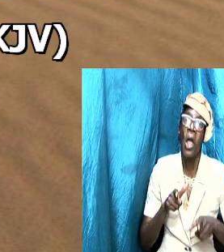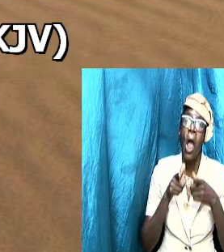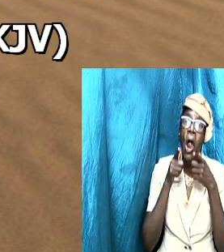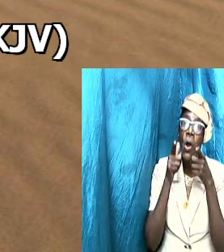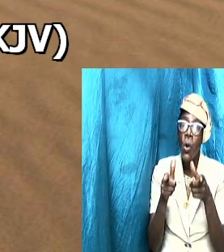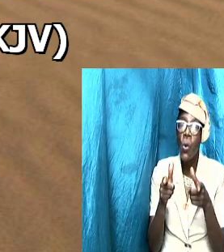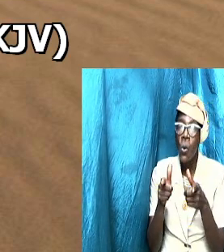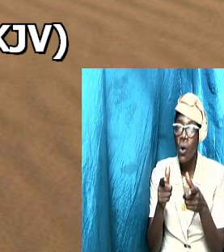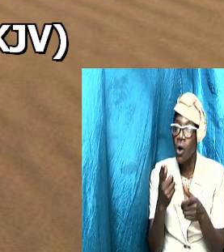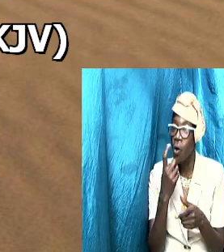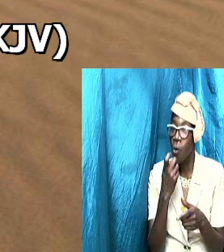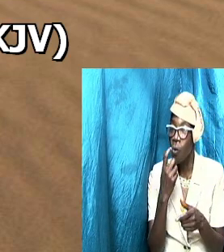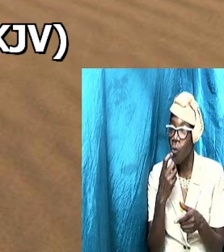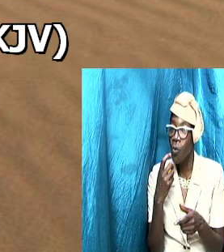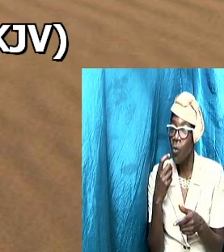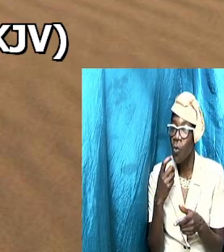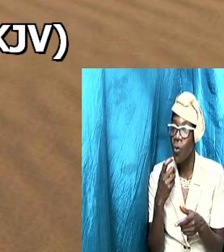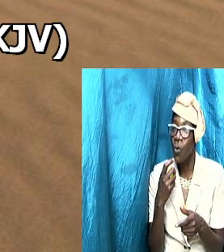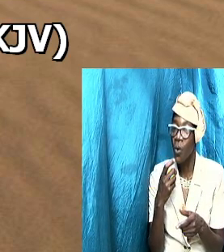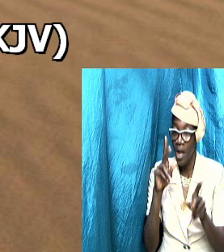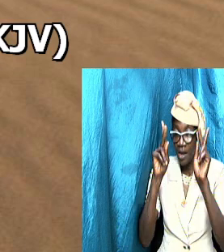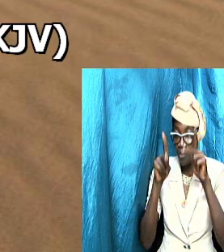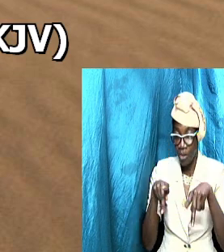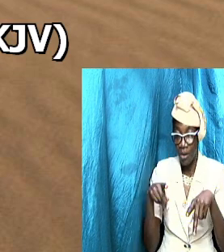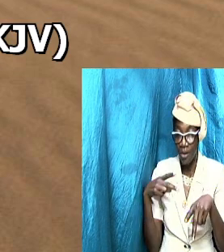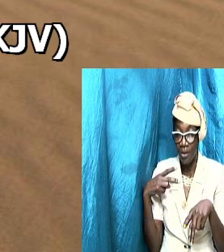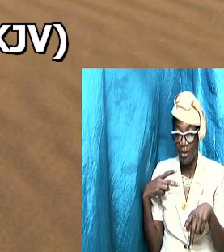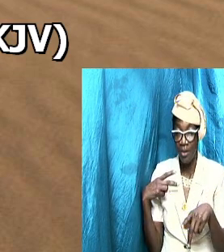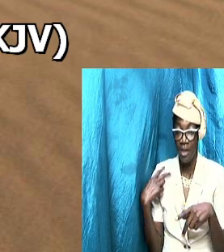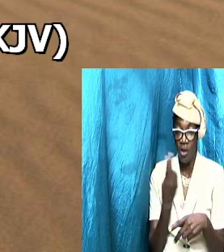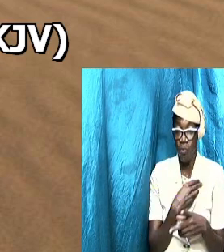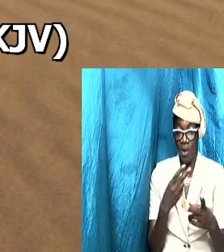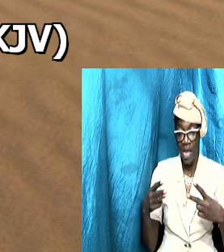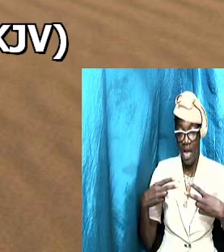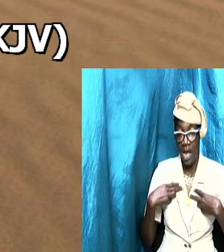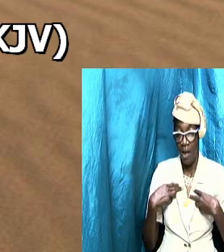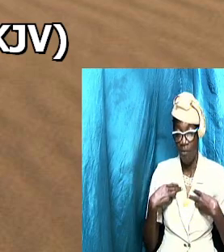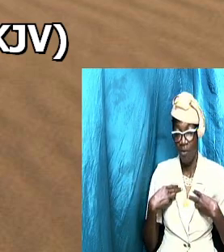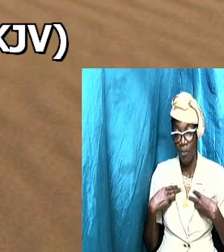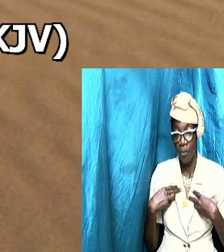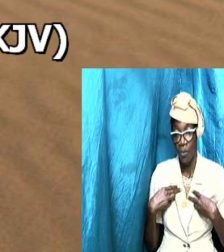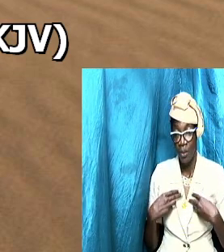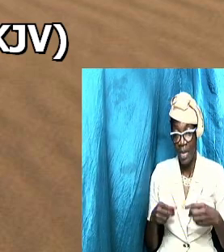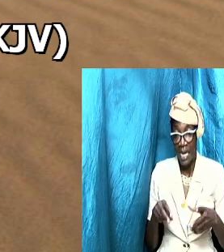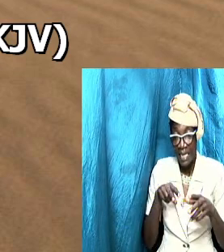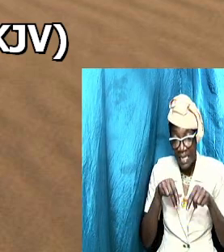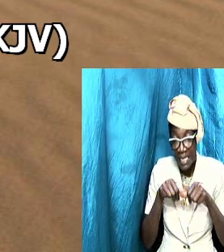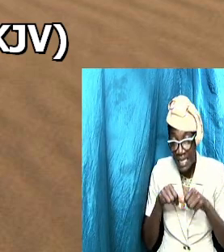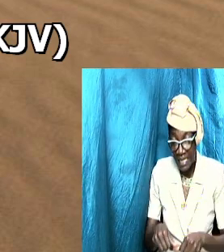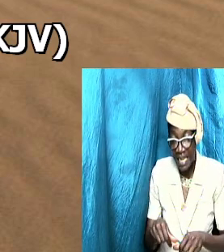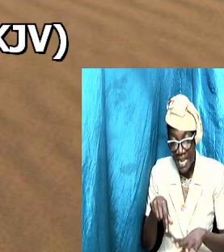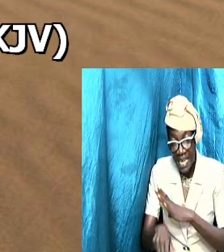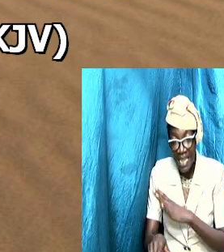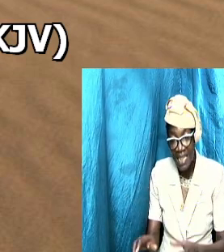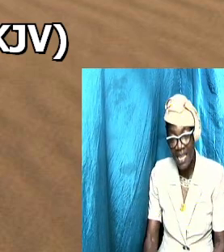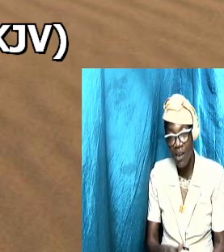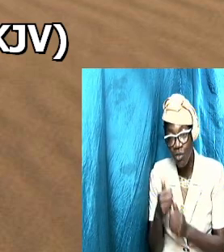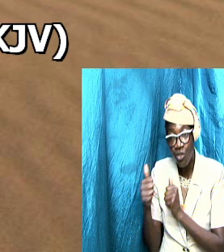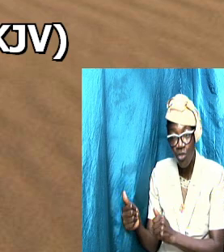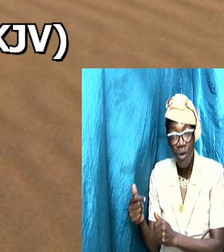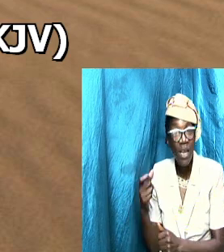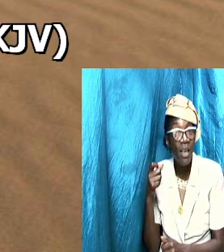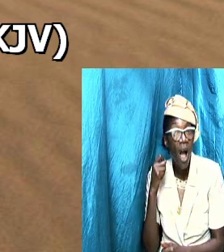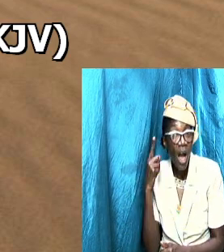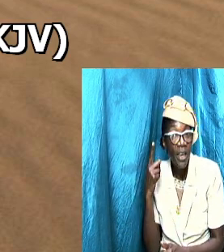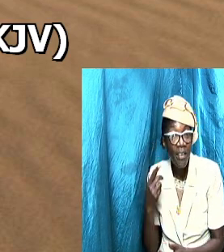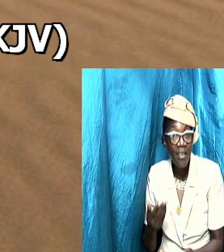look at the person that we have bask in their strength and then understand that there are certain things